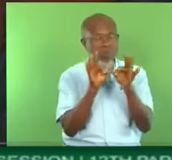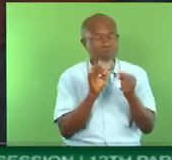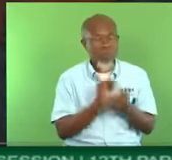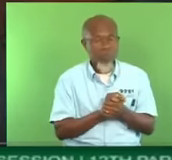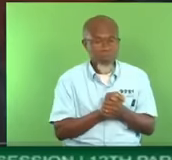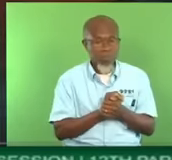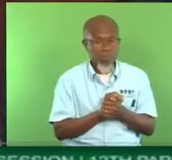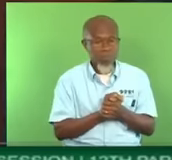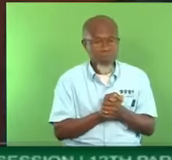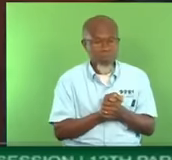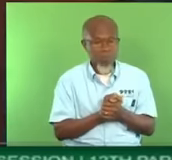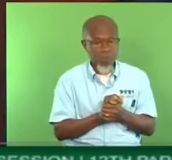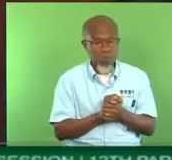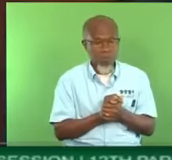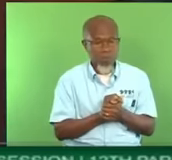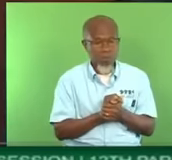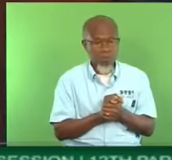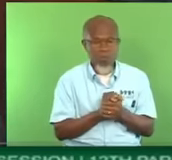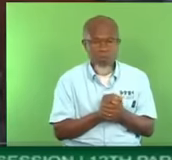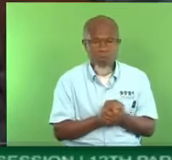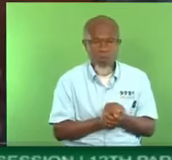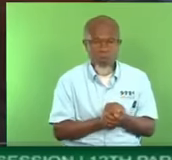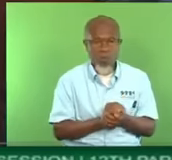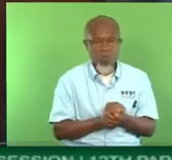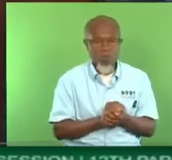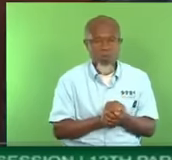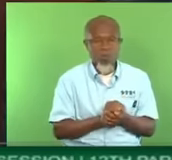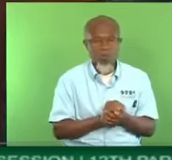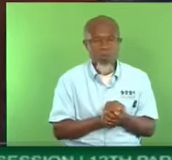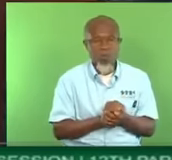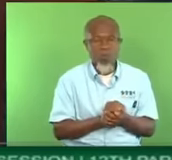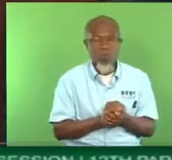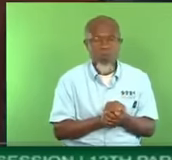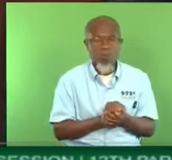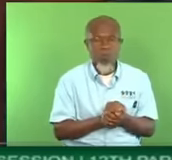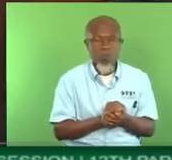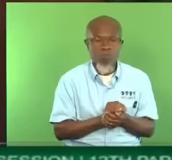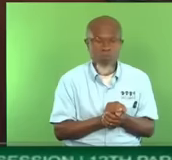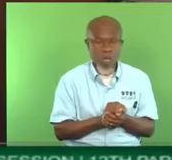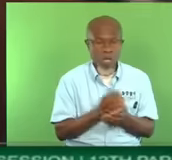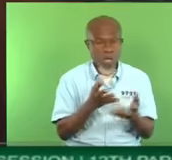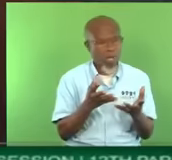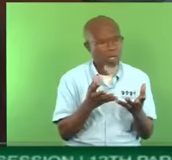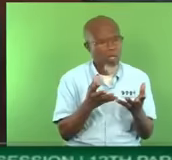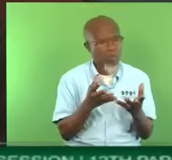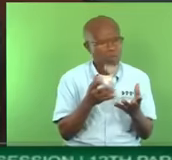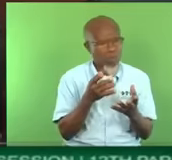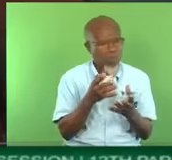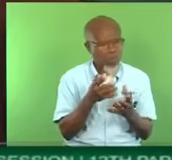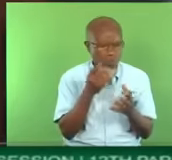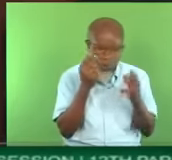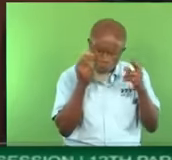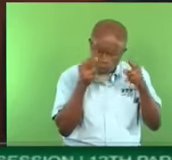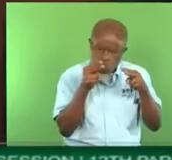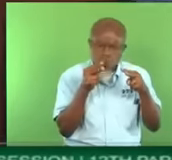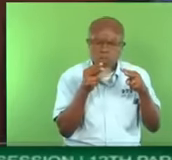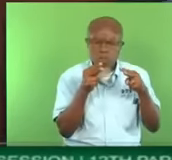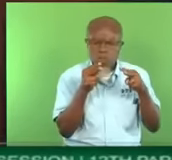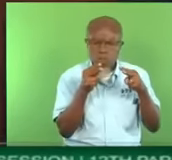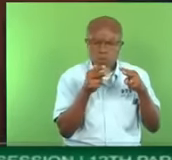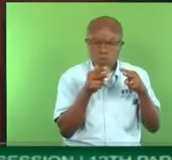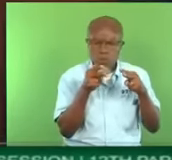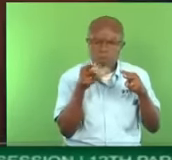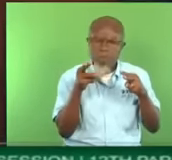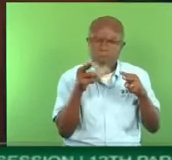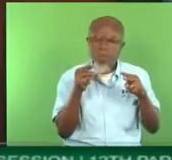engage my attention for a minute. Mr. Deputy Speaker, I was just reflecting, as I said before, the member for